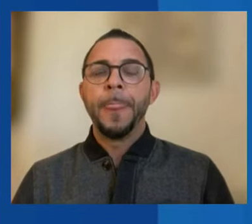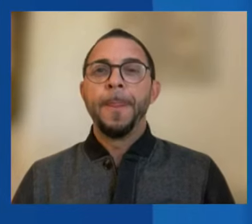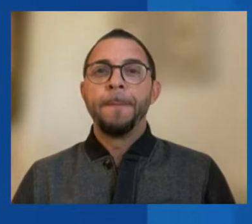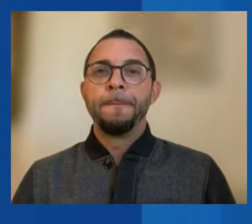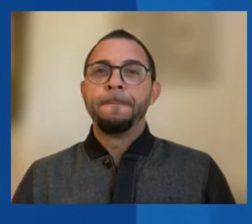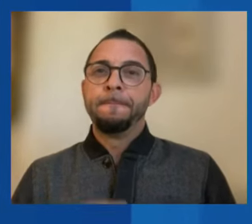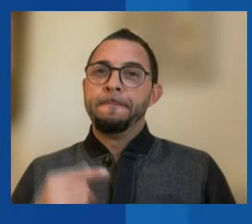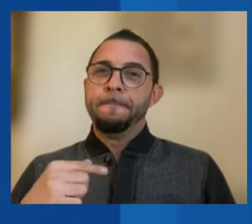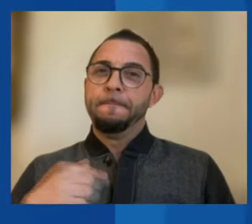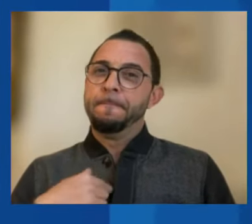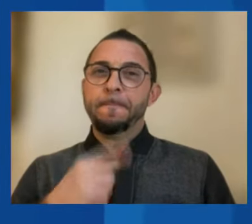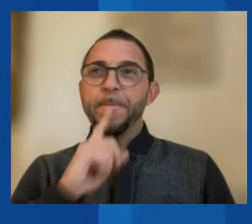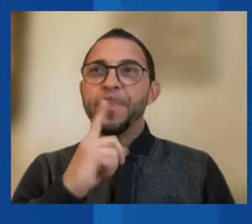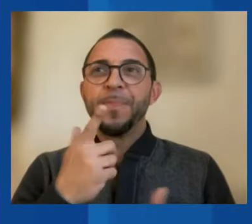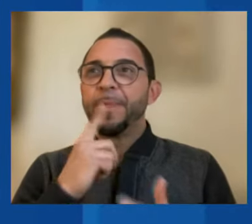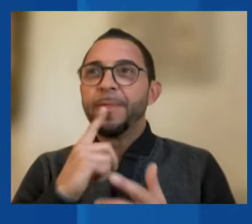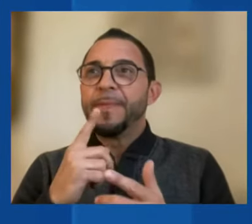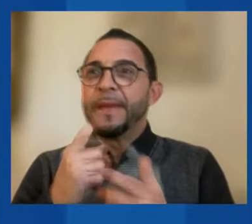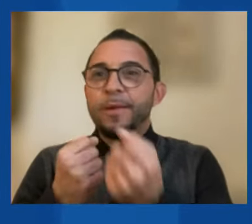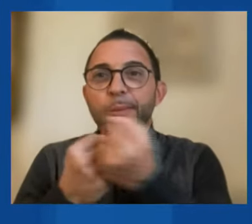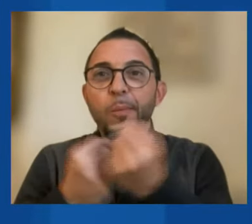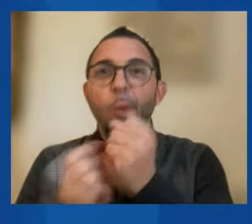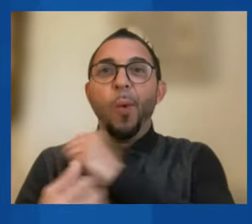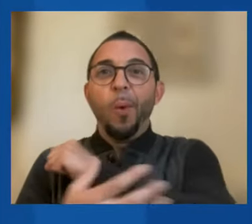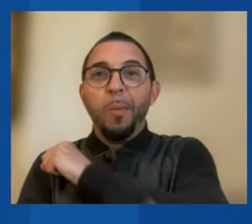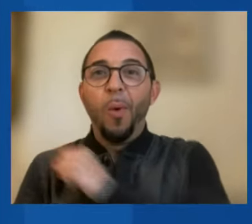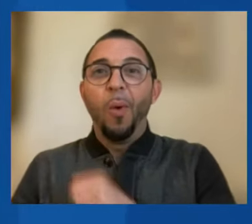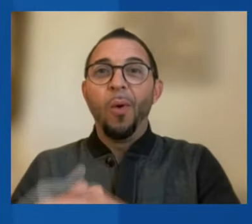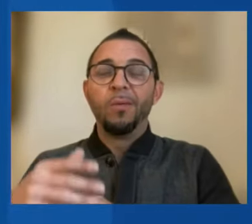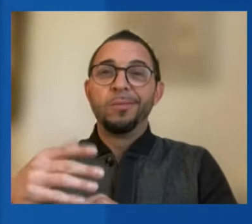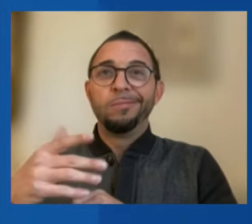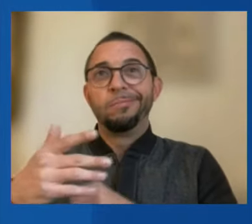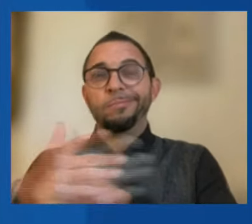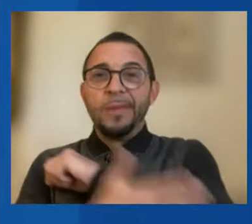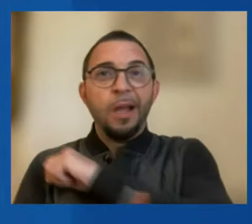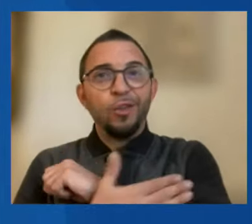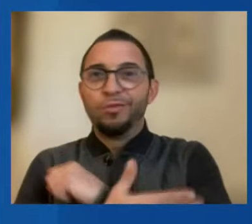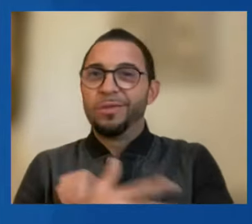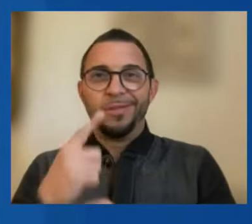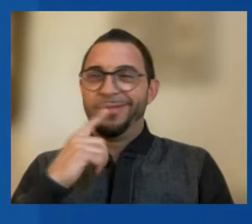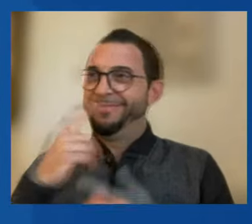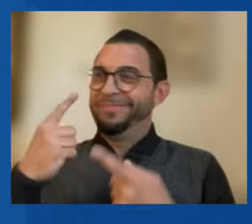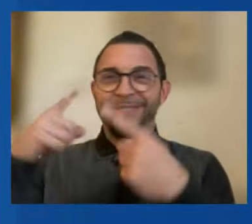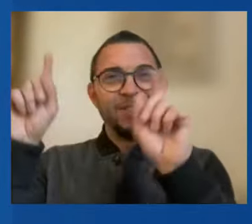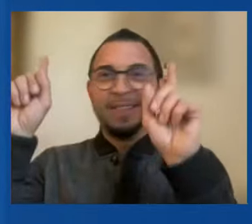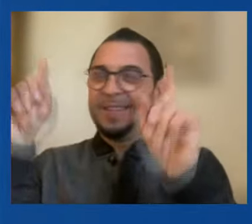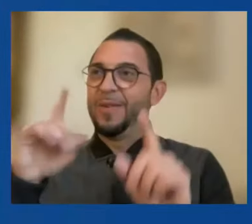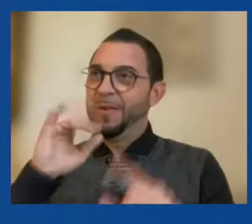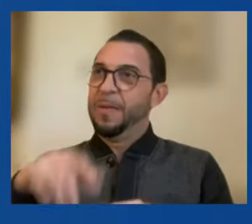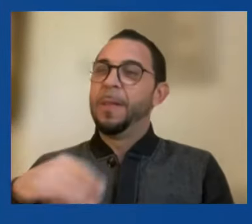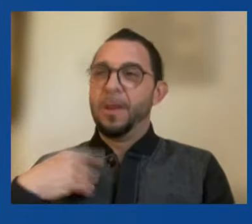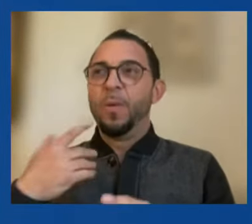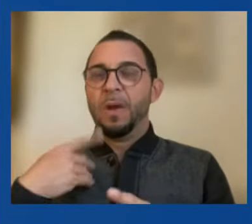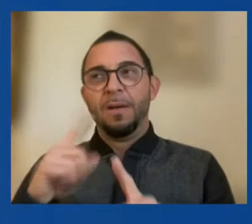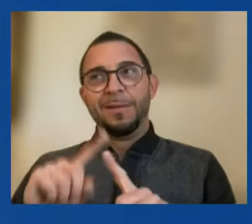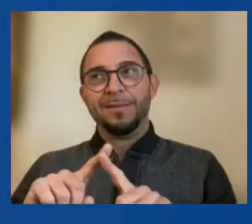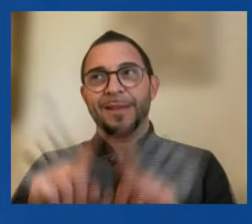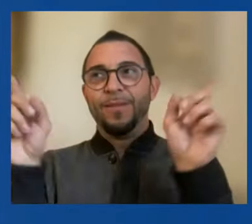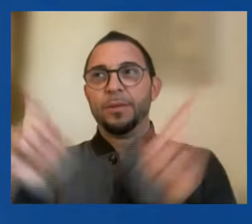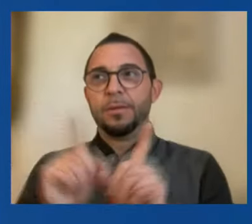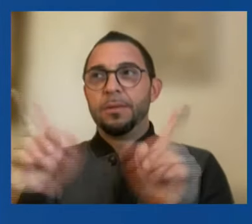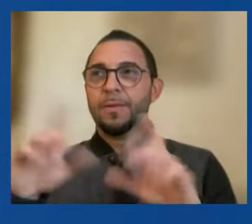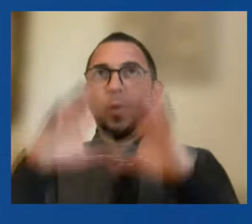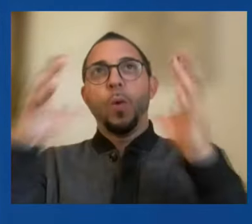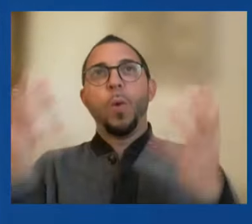in supporting poorer countries, which has led to a divergence in global prospects. We will